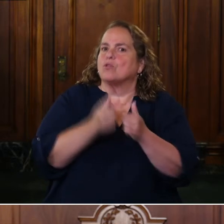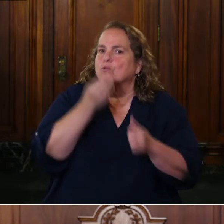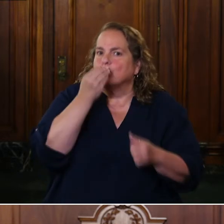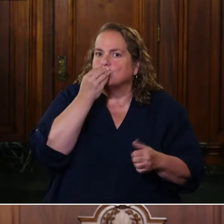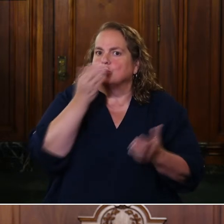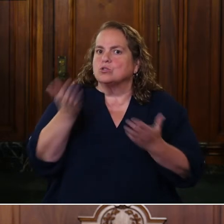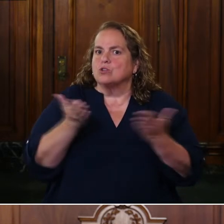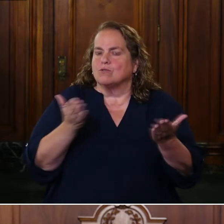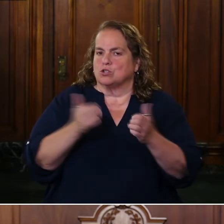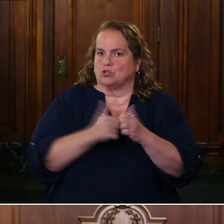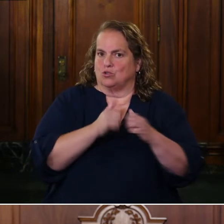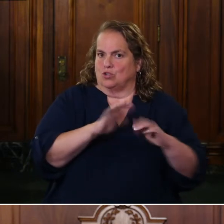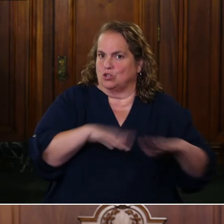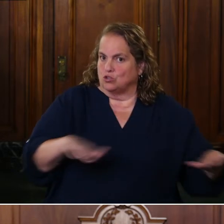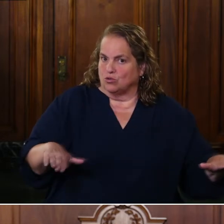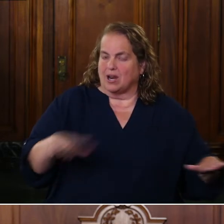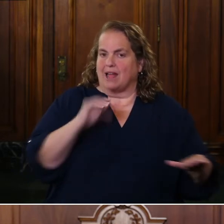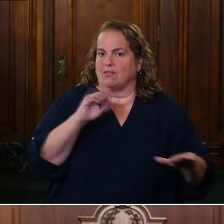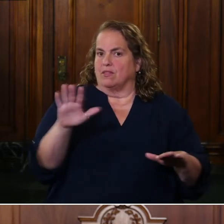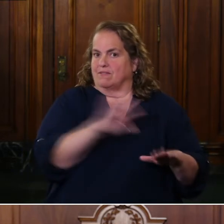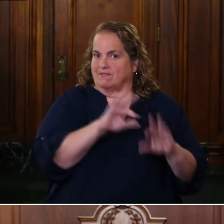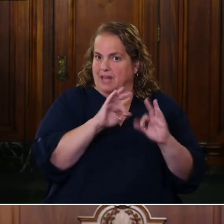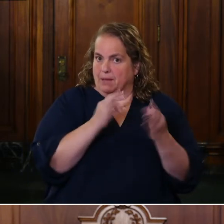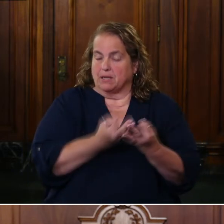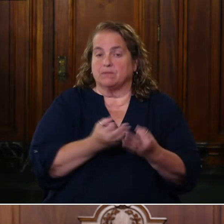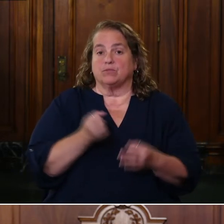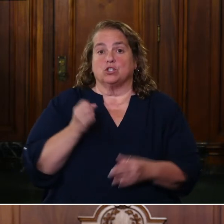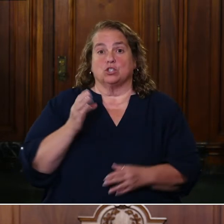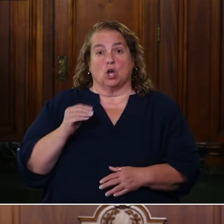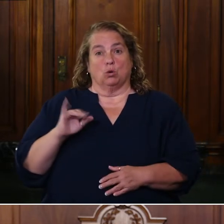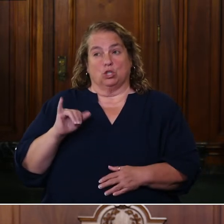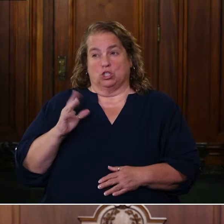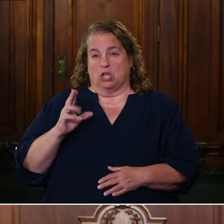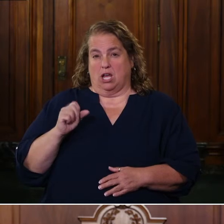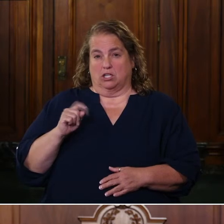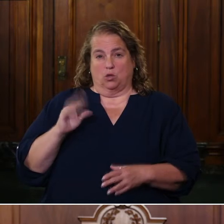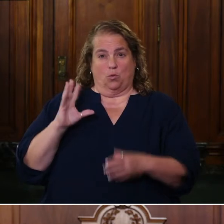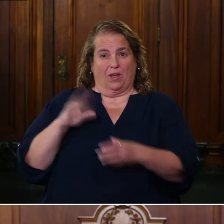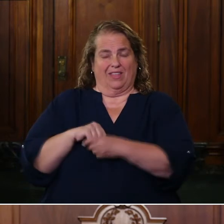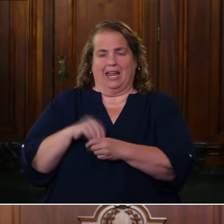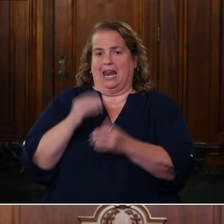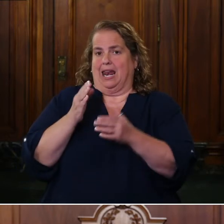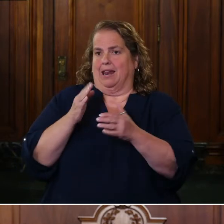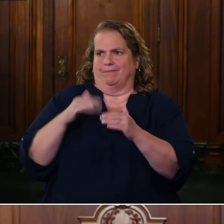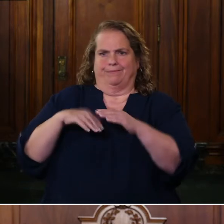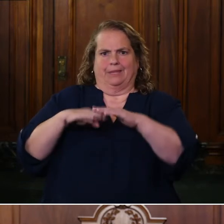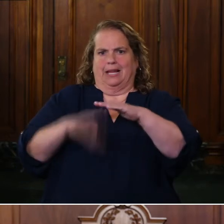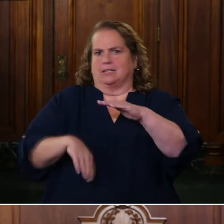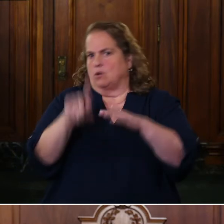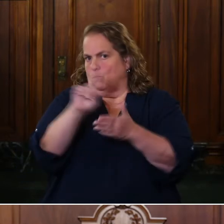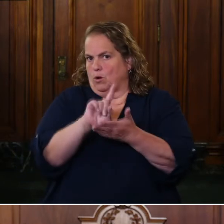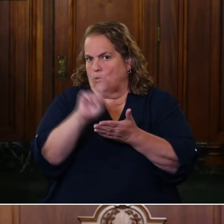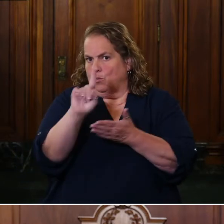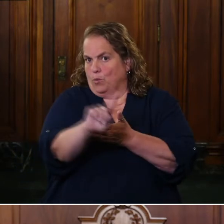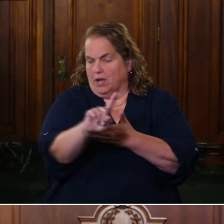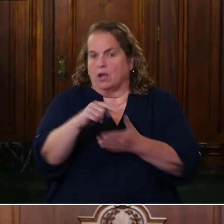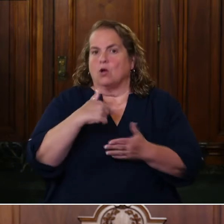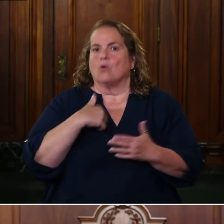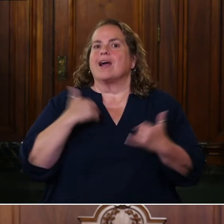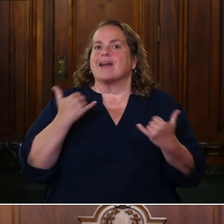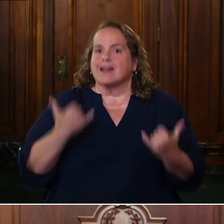outreach to these families. So just, just, within less than a week, we have now